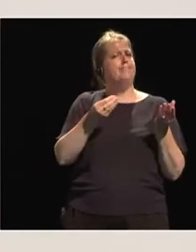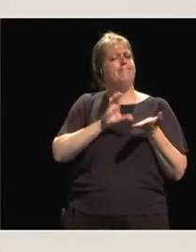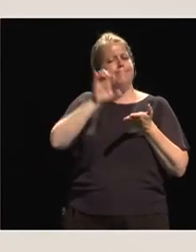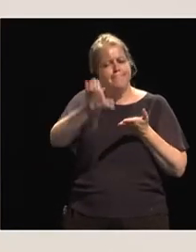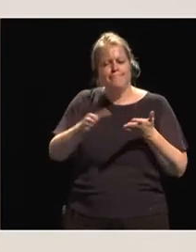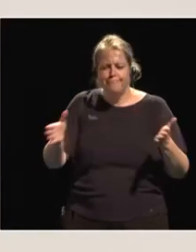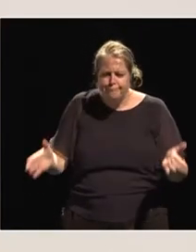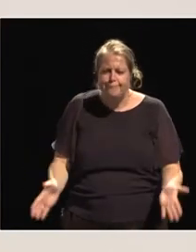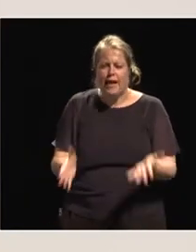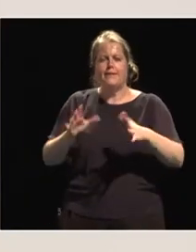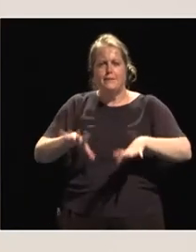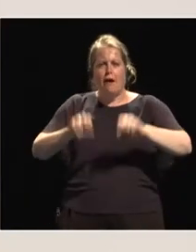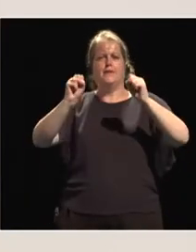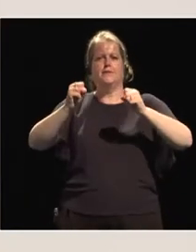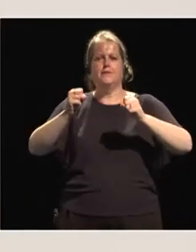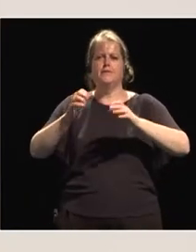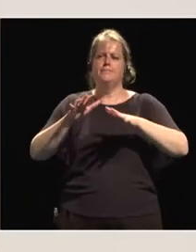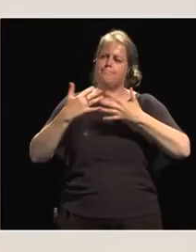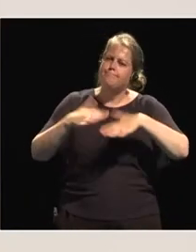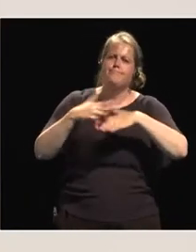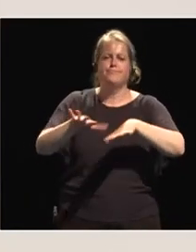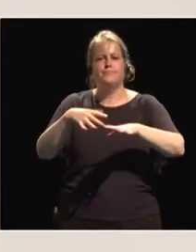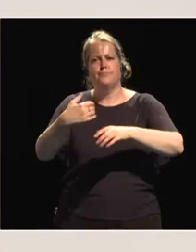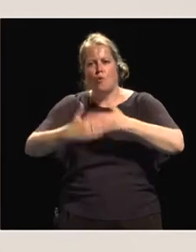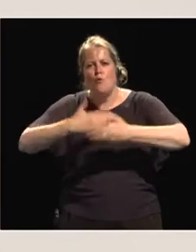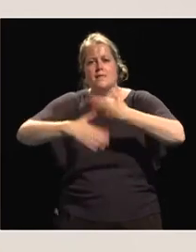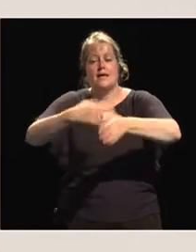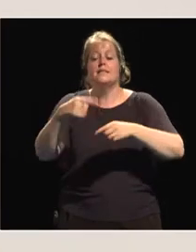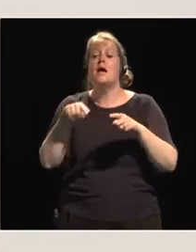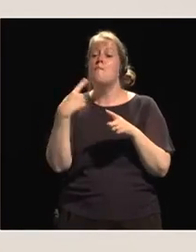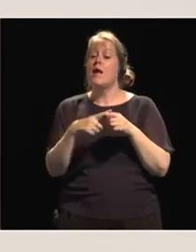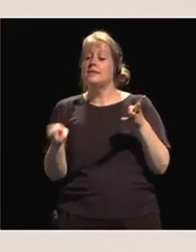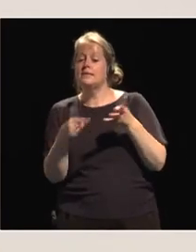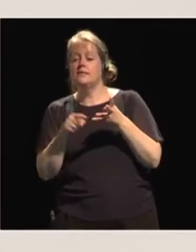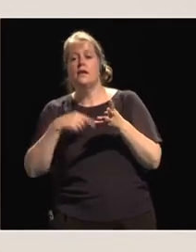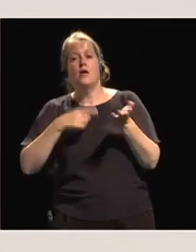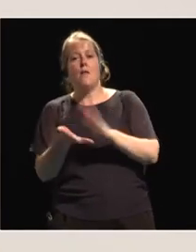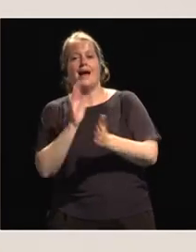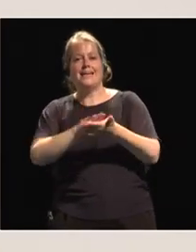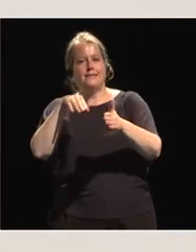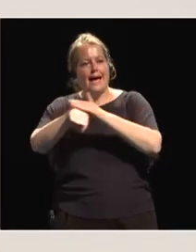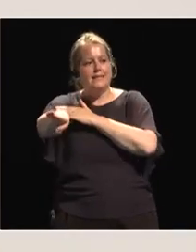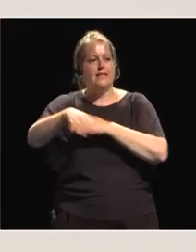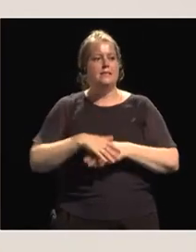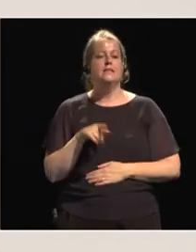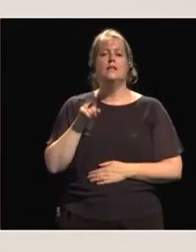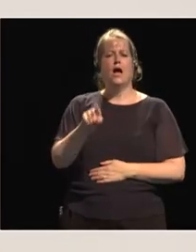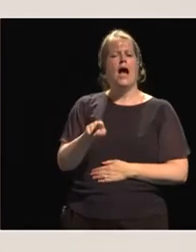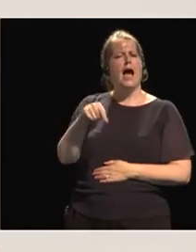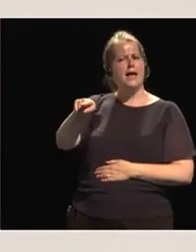manufacturing. And the most important access to market. Because they will find the market